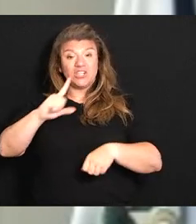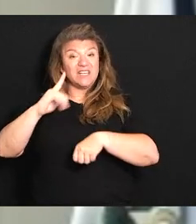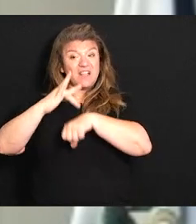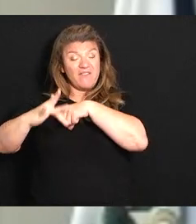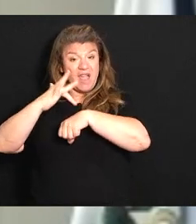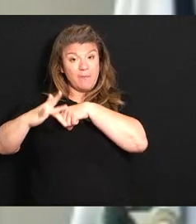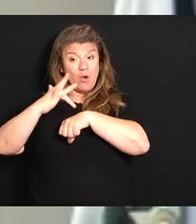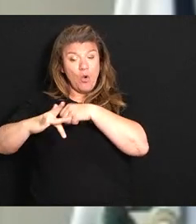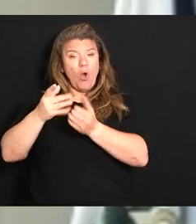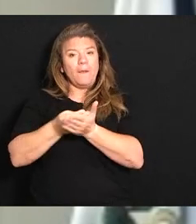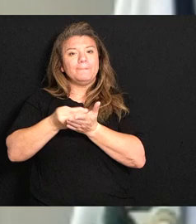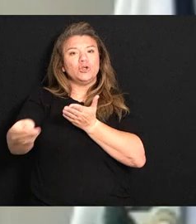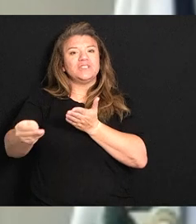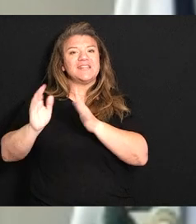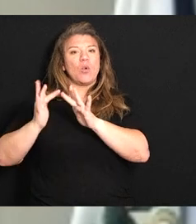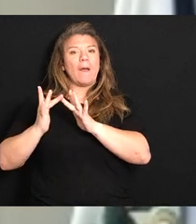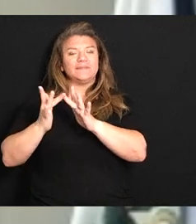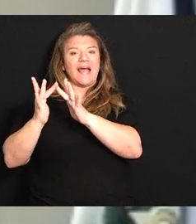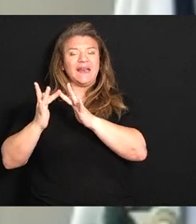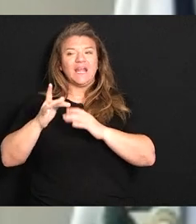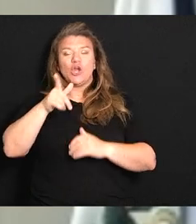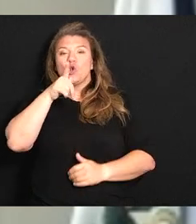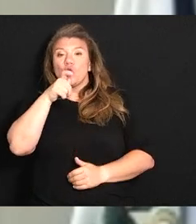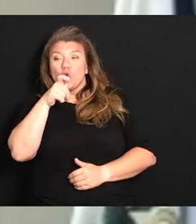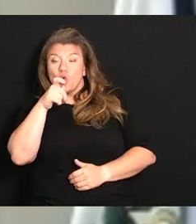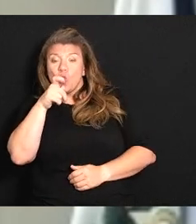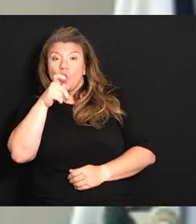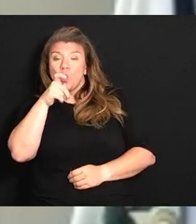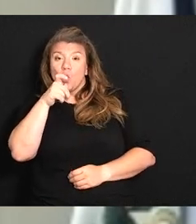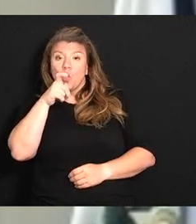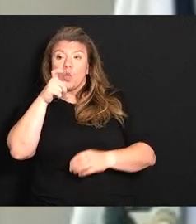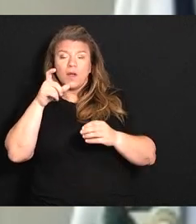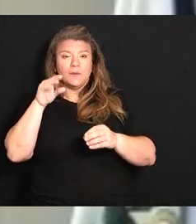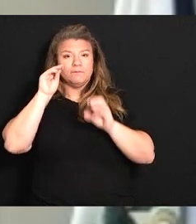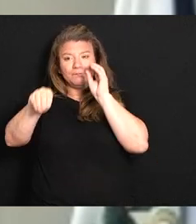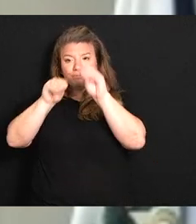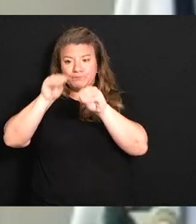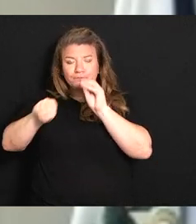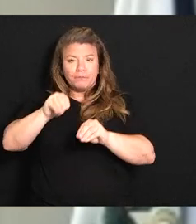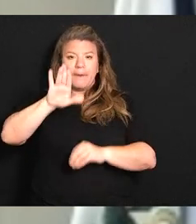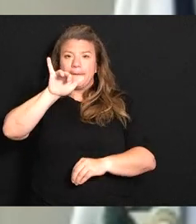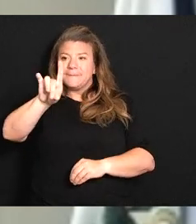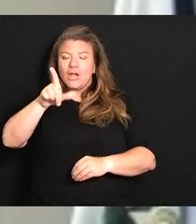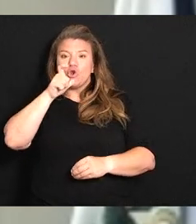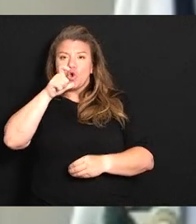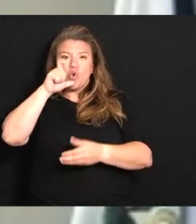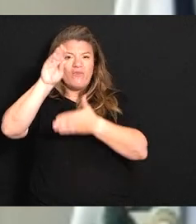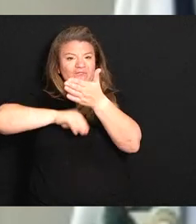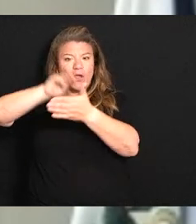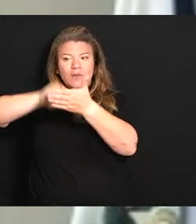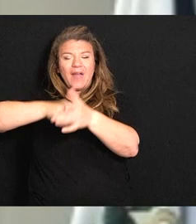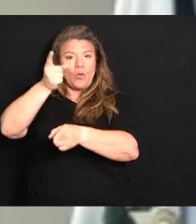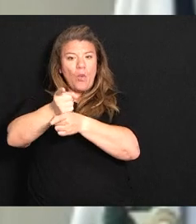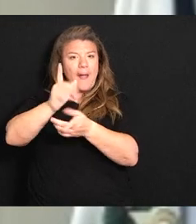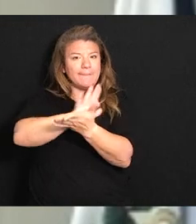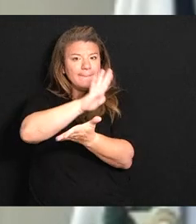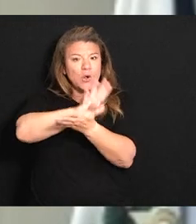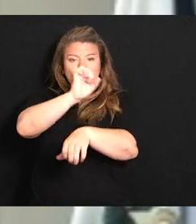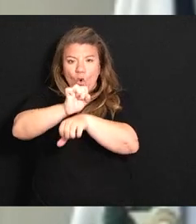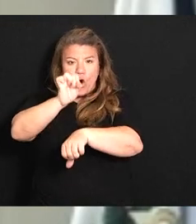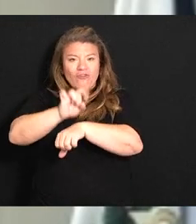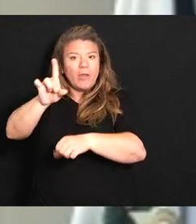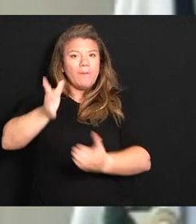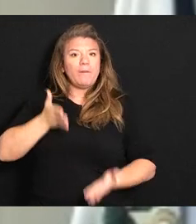purchasing website in terms of the two complete bids documents that we received the two proposals the